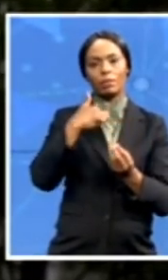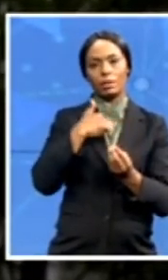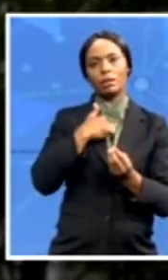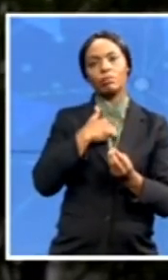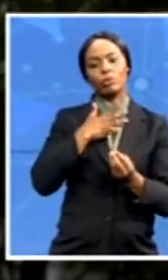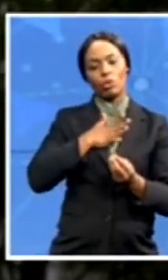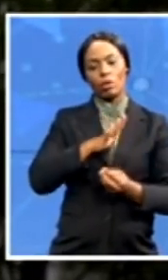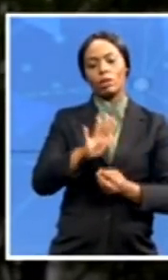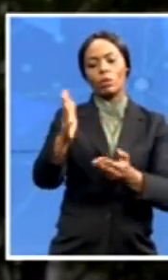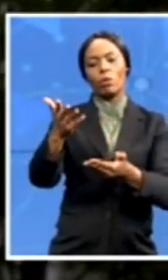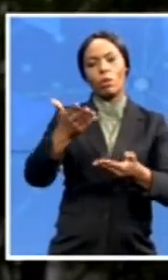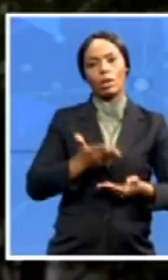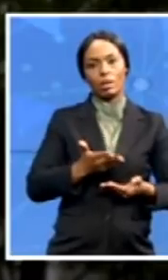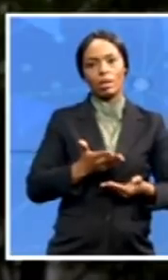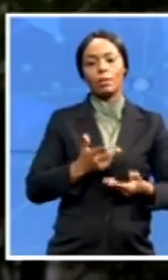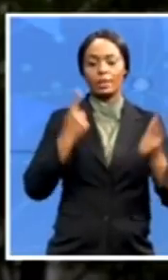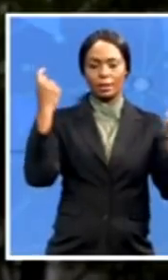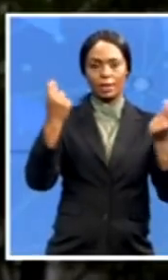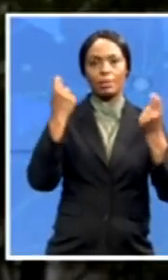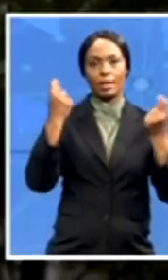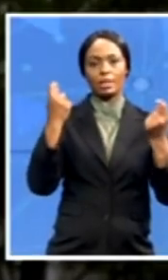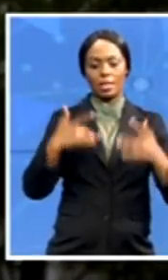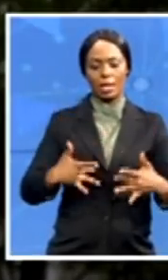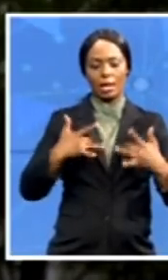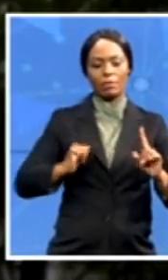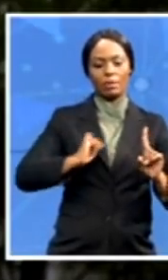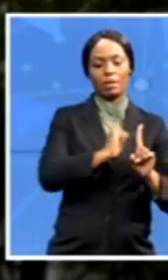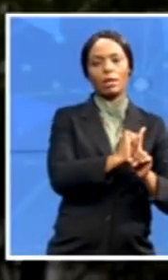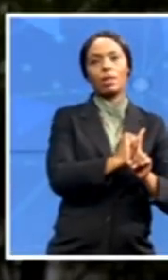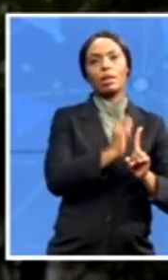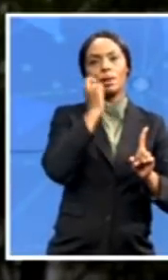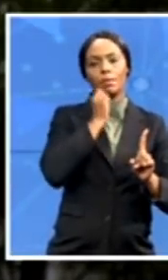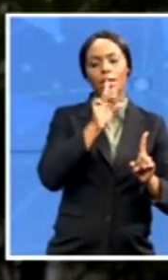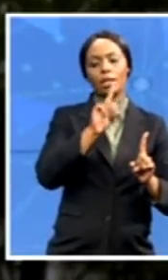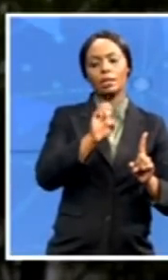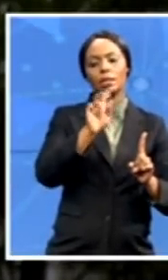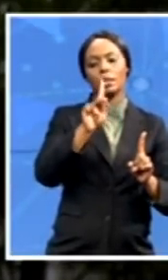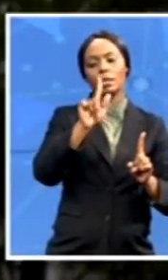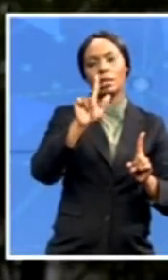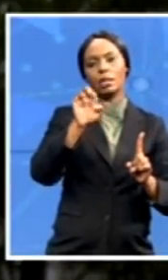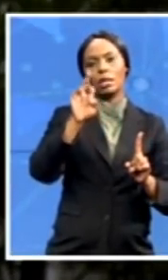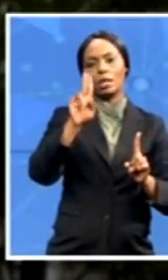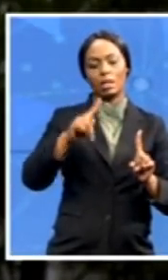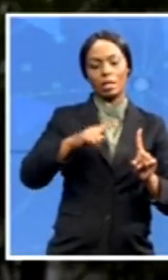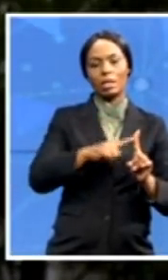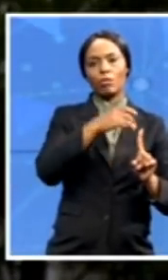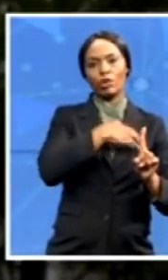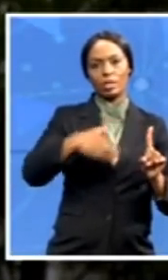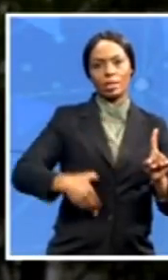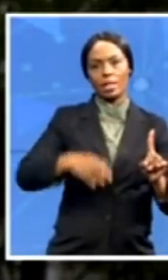F. W. de Klerk's life. A statesman, a president, and a deputy president of South Africa.